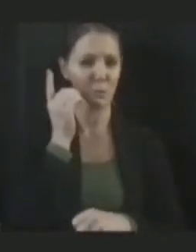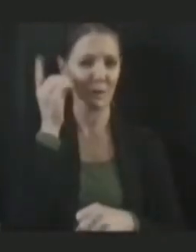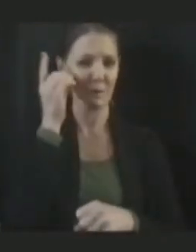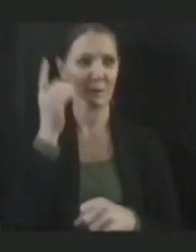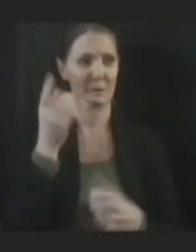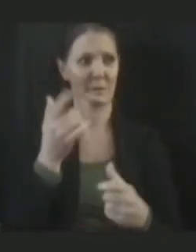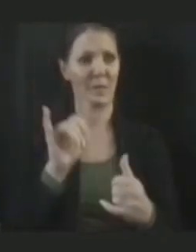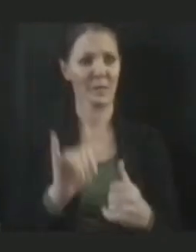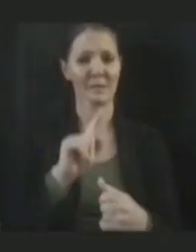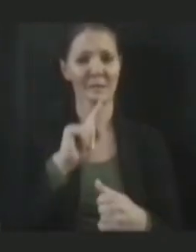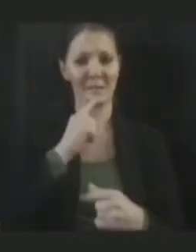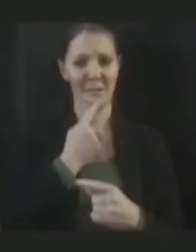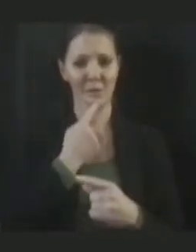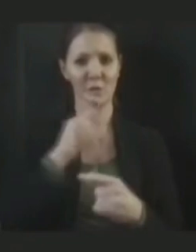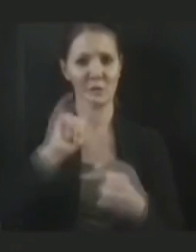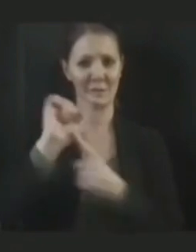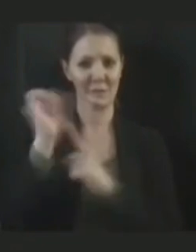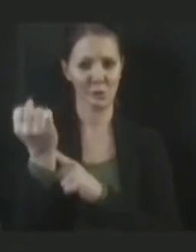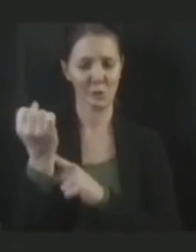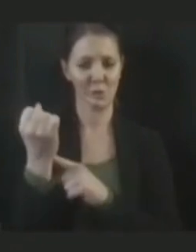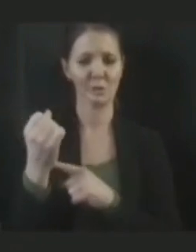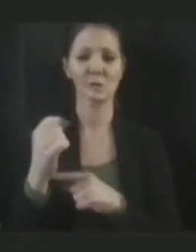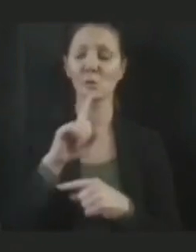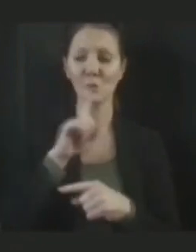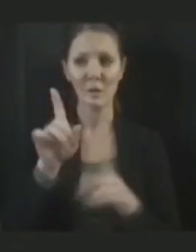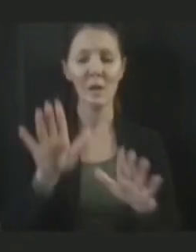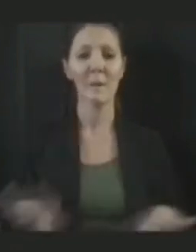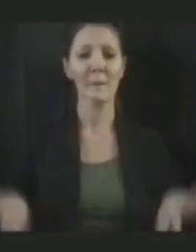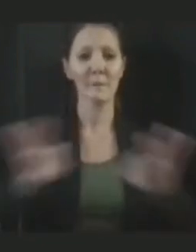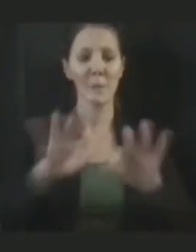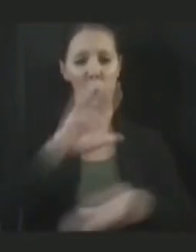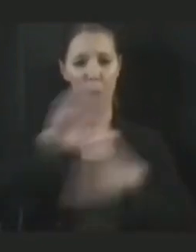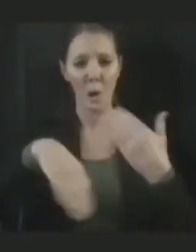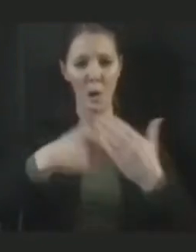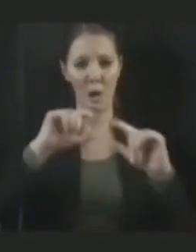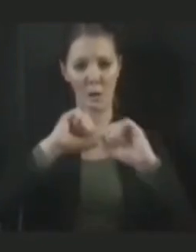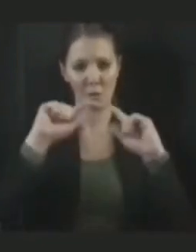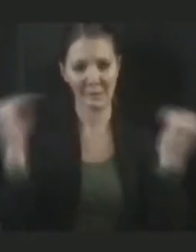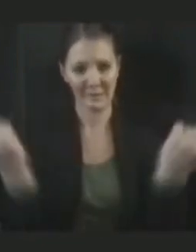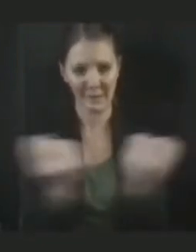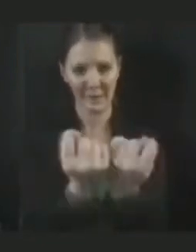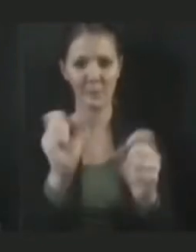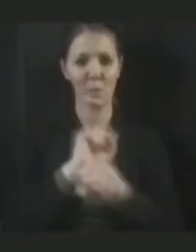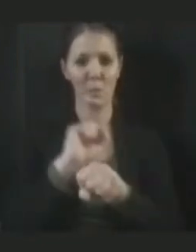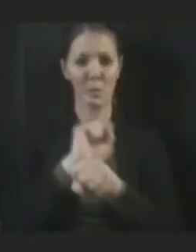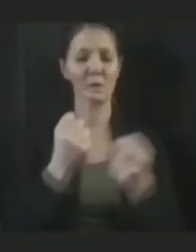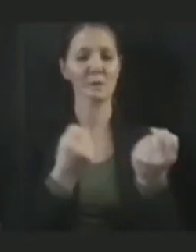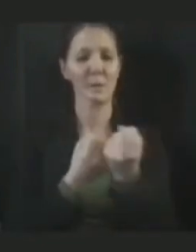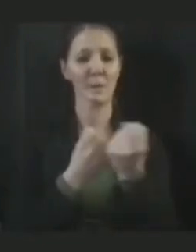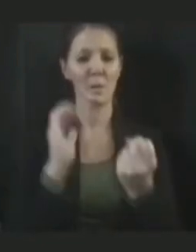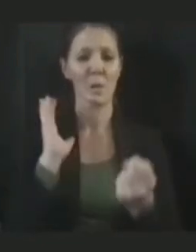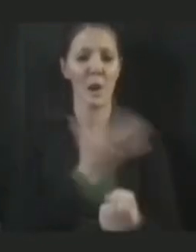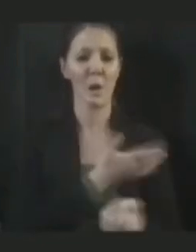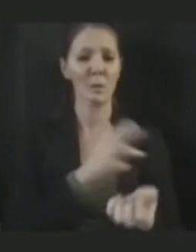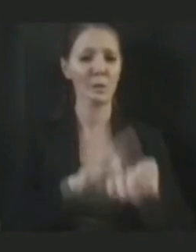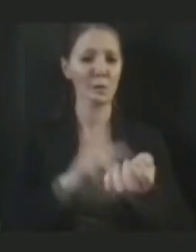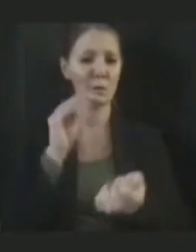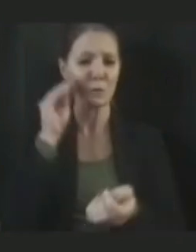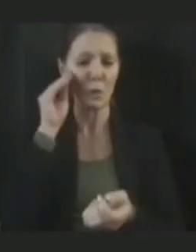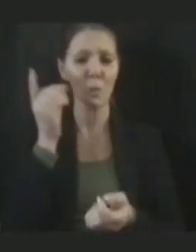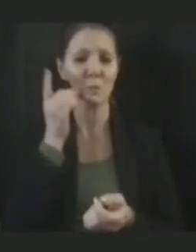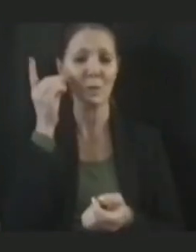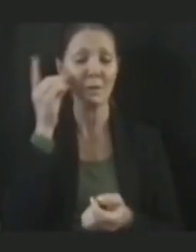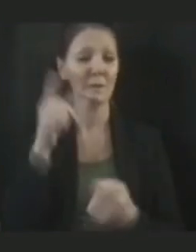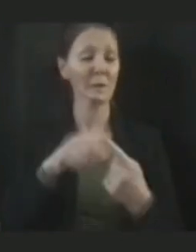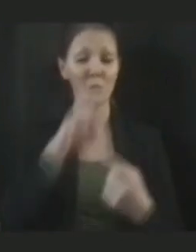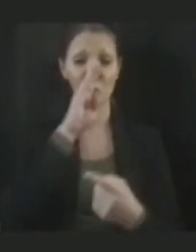You know, it truly takes a village to care for a nursing home residence, and every member of the direct care, housekeeping, dietary,